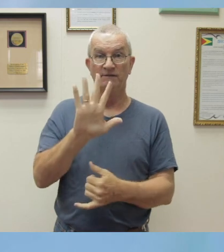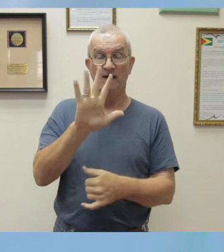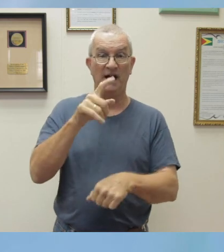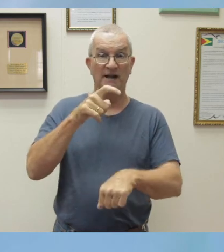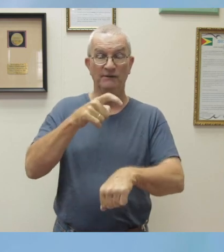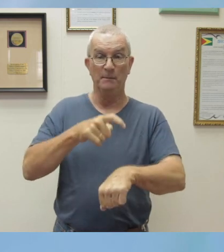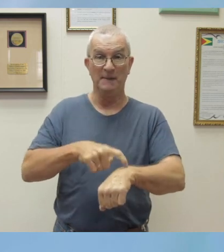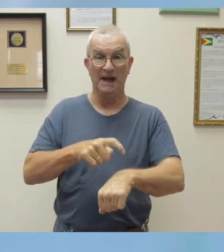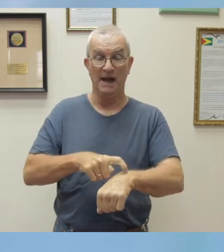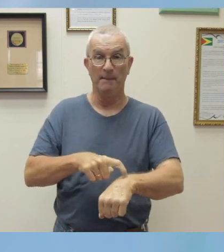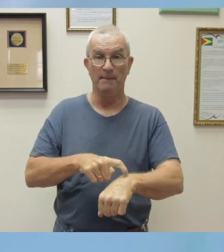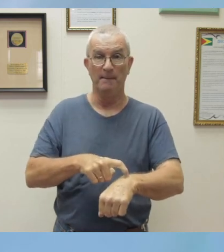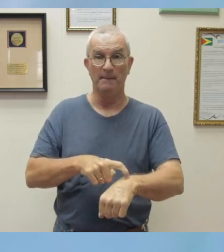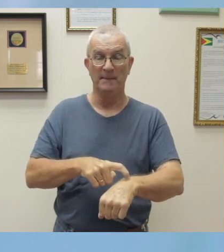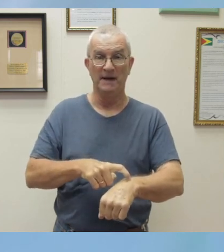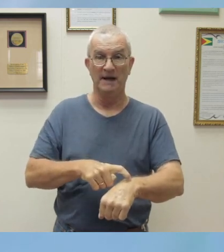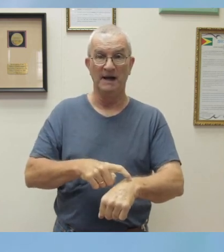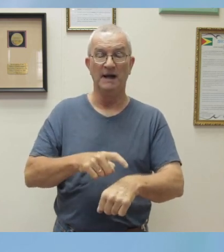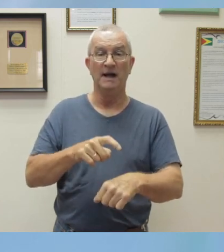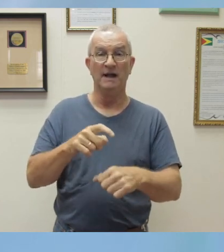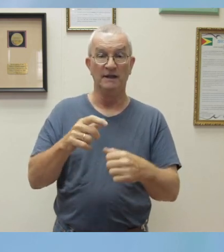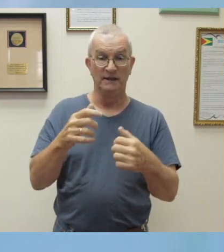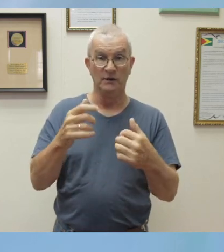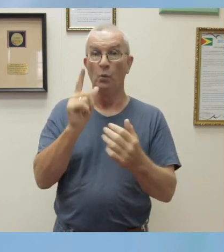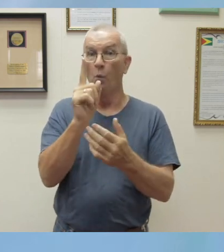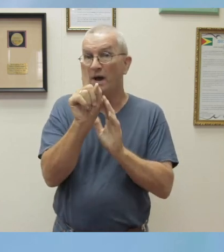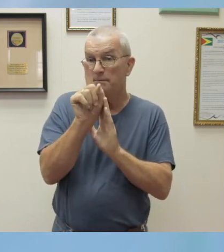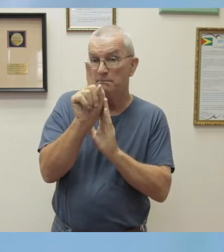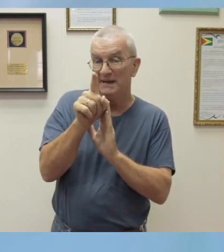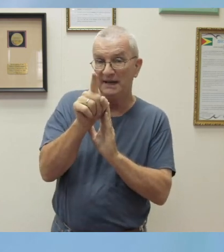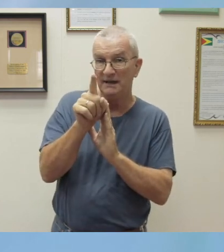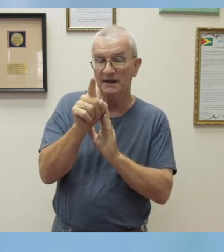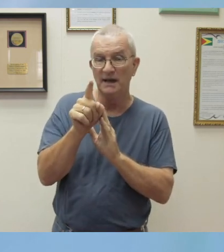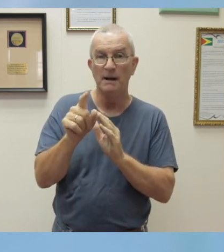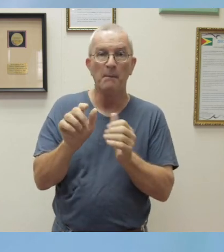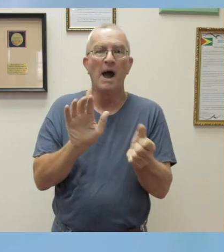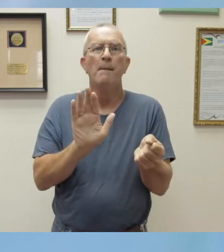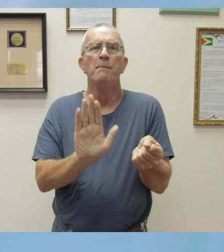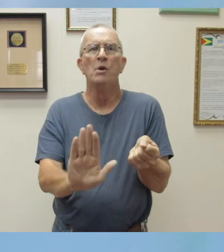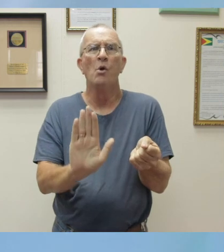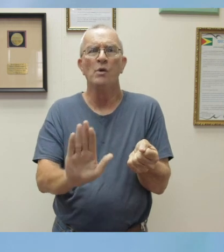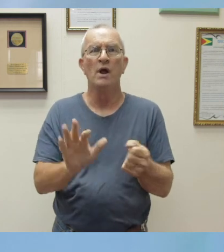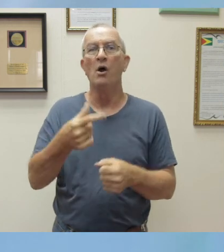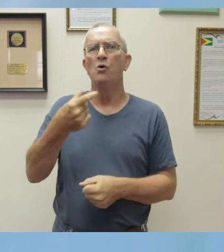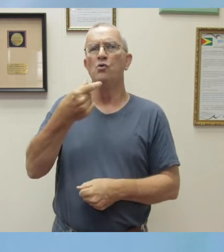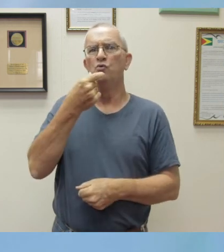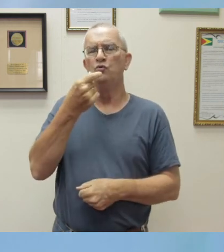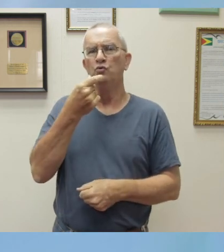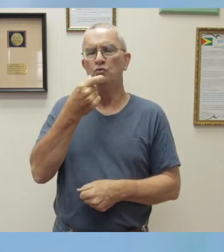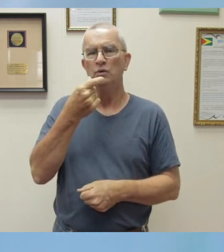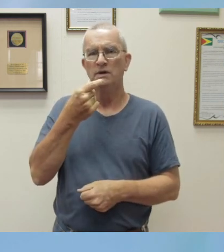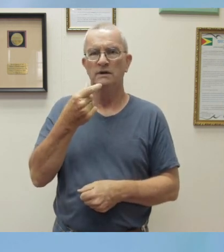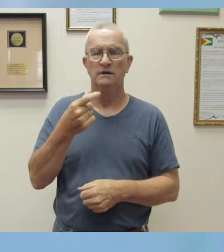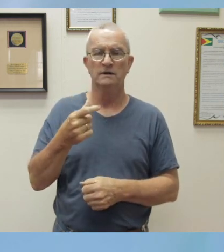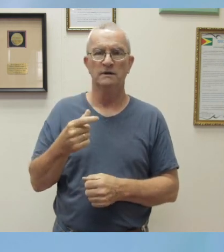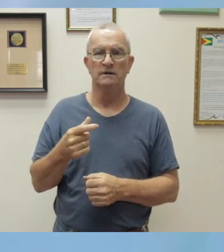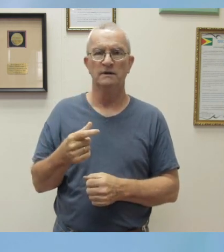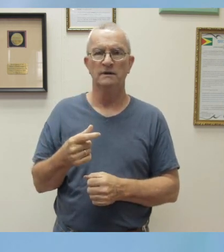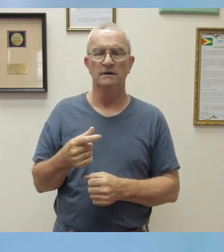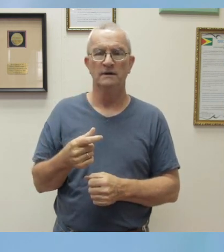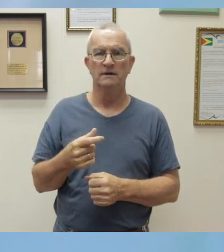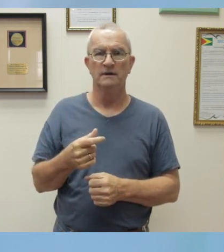will observe that one minute by blowing our whistles or blaring our horns